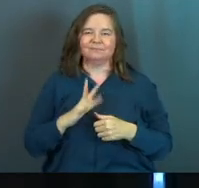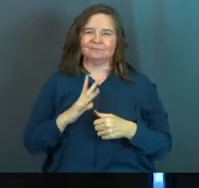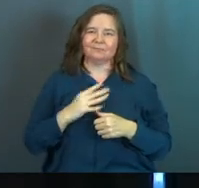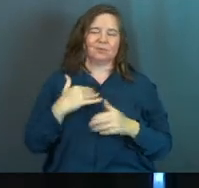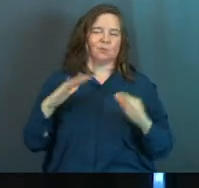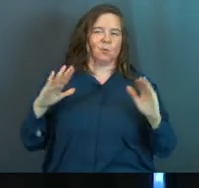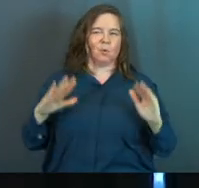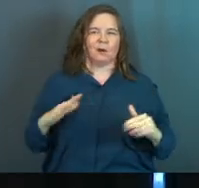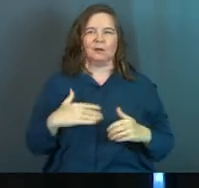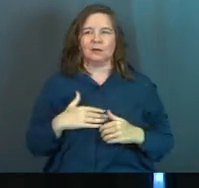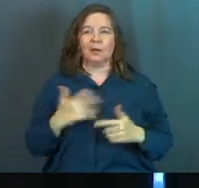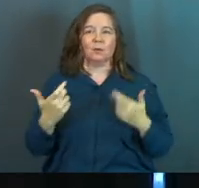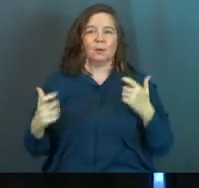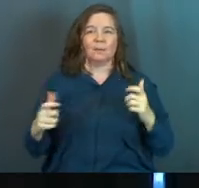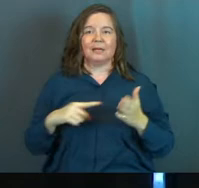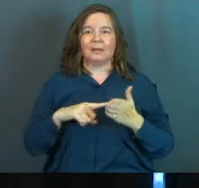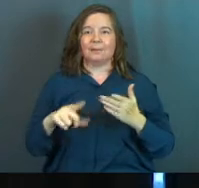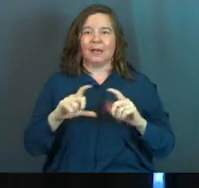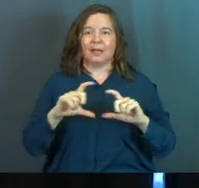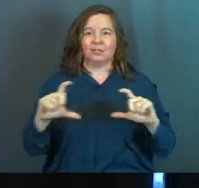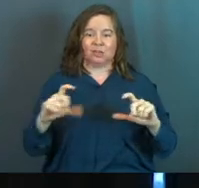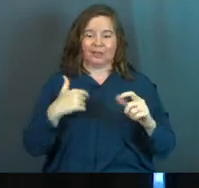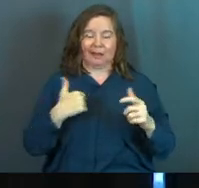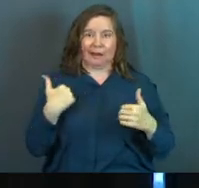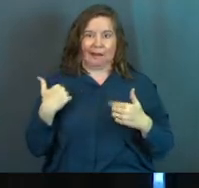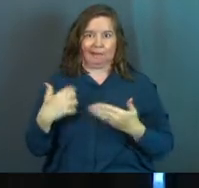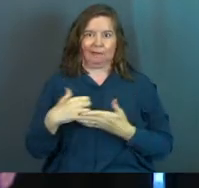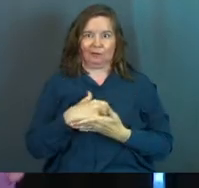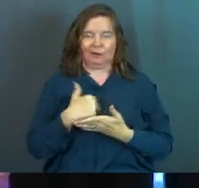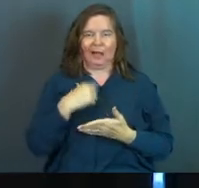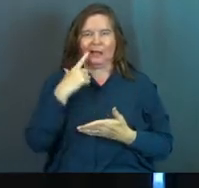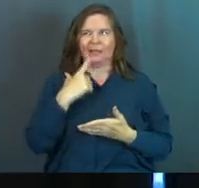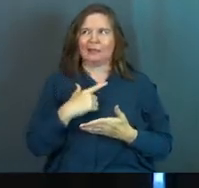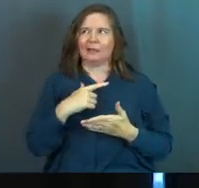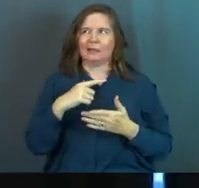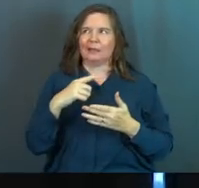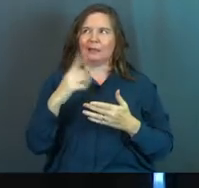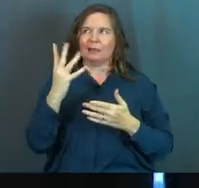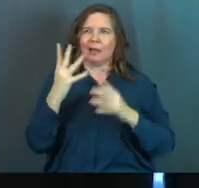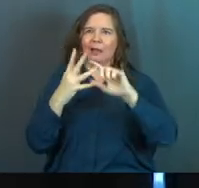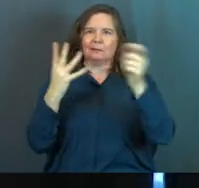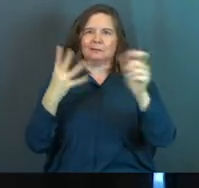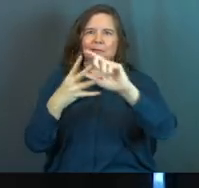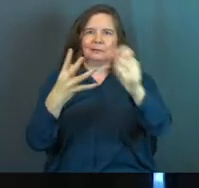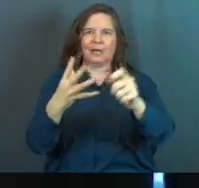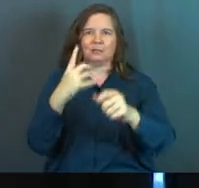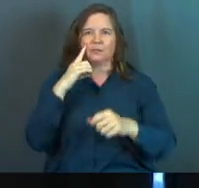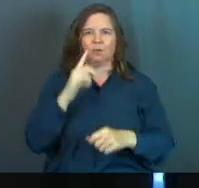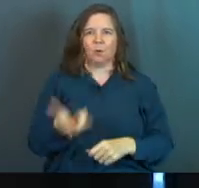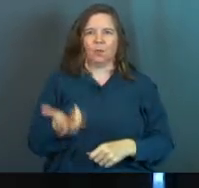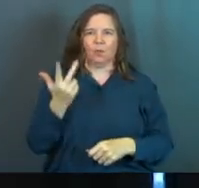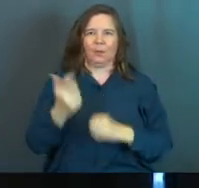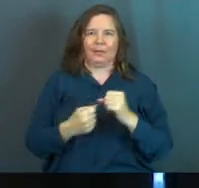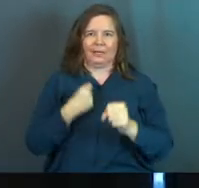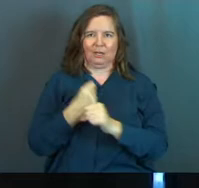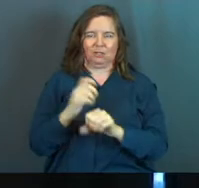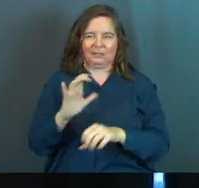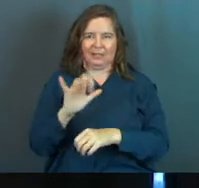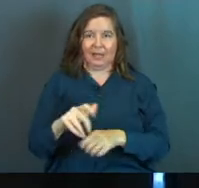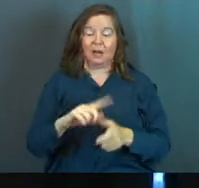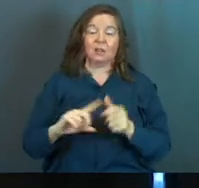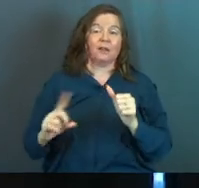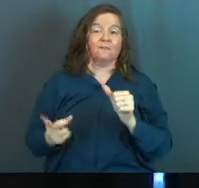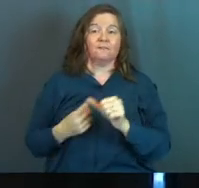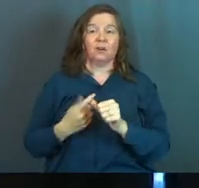was so great, and it was the biggest paycheck that I had ever had. I think I detasseled corn for three years. I did that,